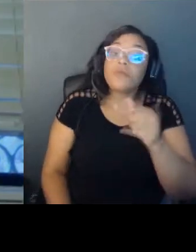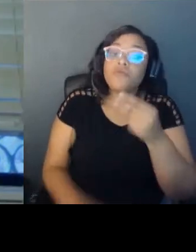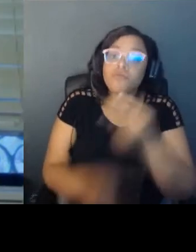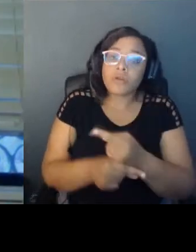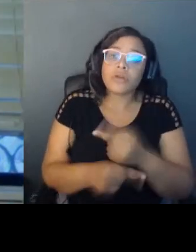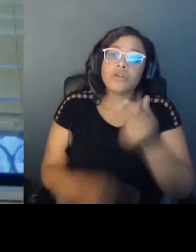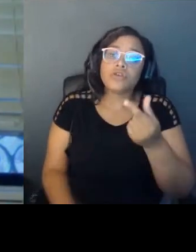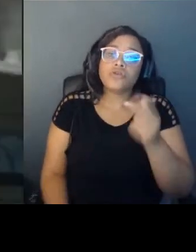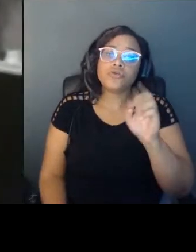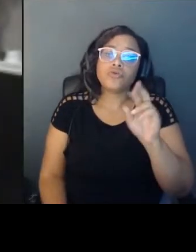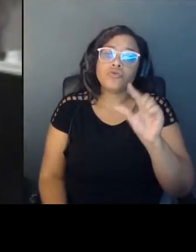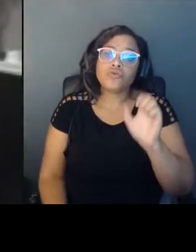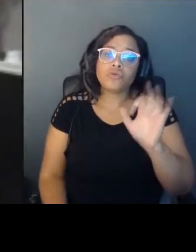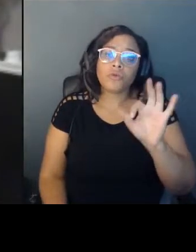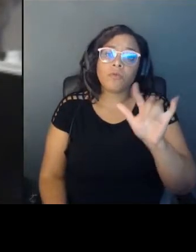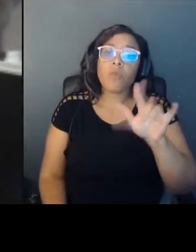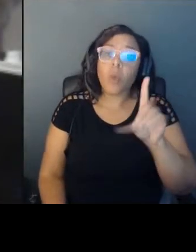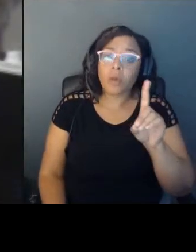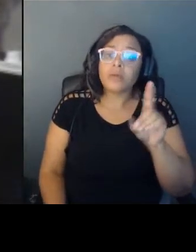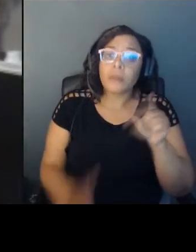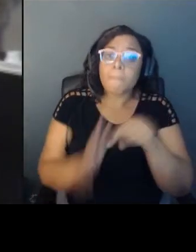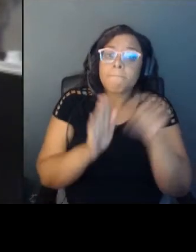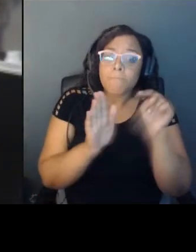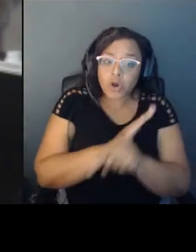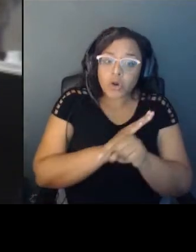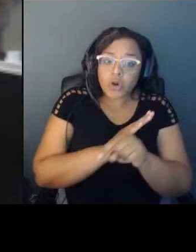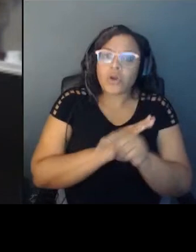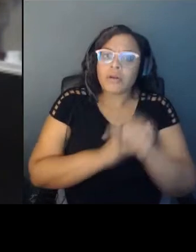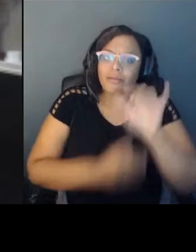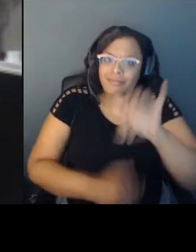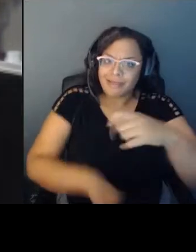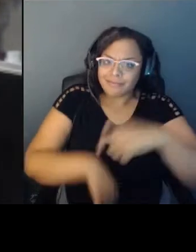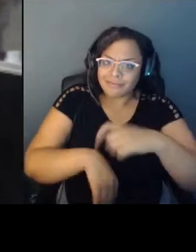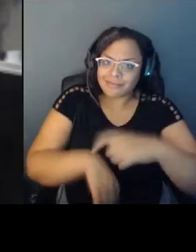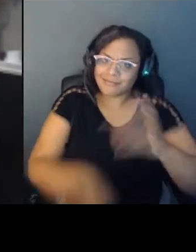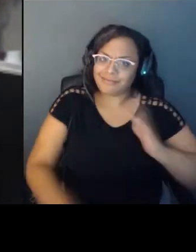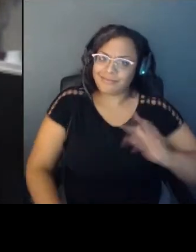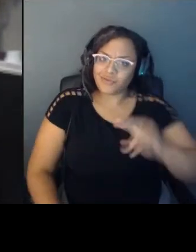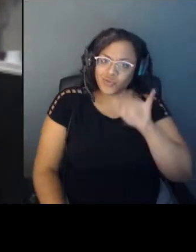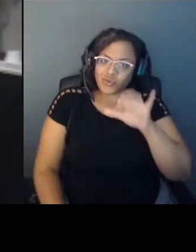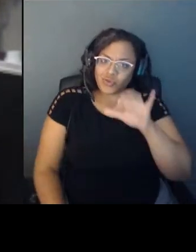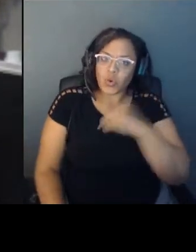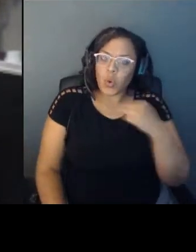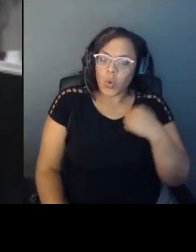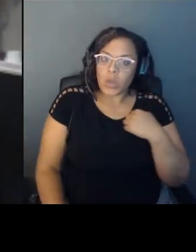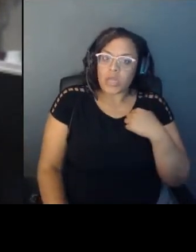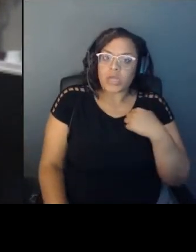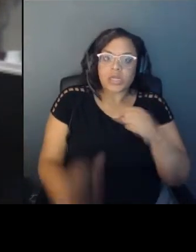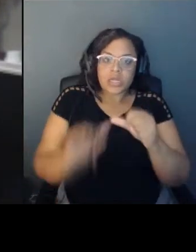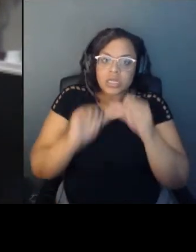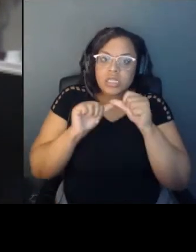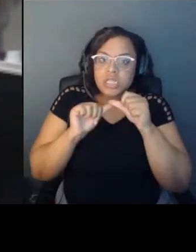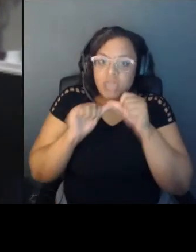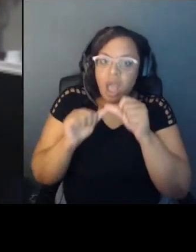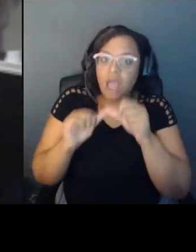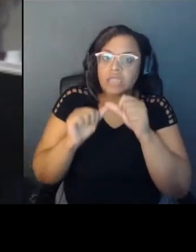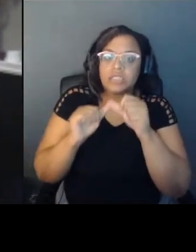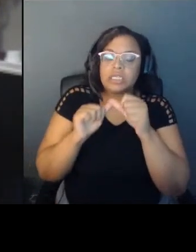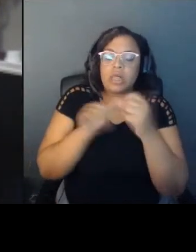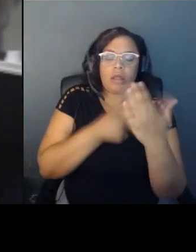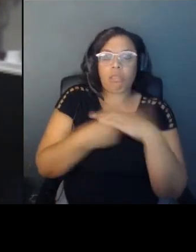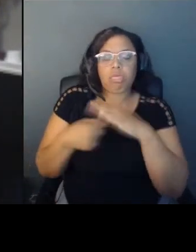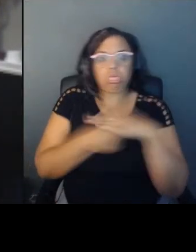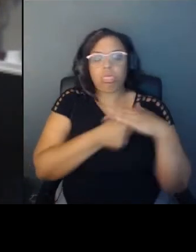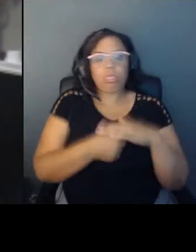City, especially, we were, you know, under the constant assault of the sons of ambulances, of people headed